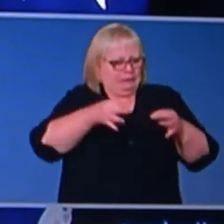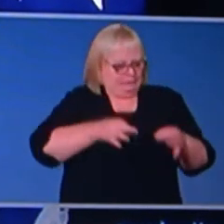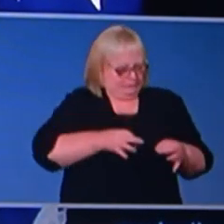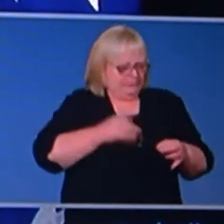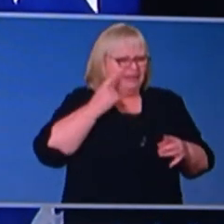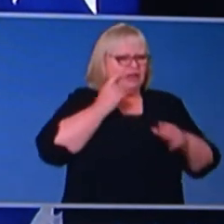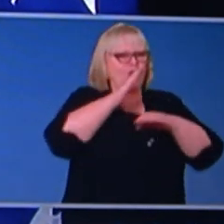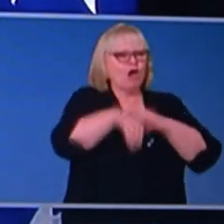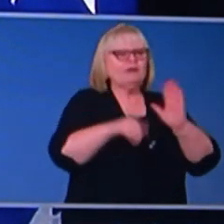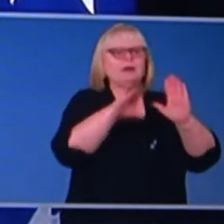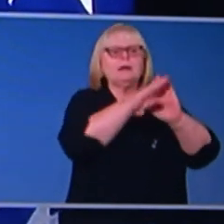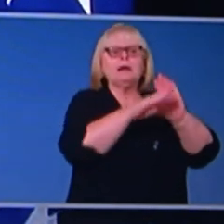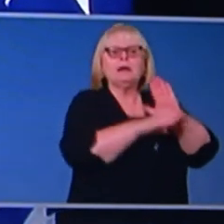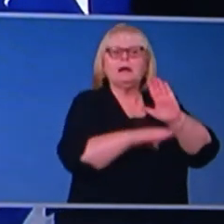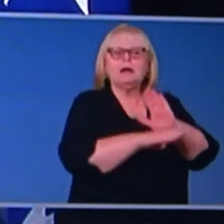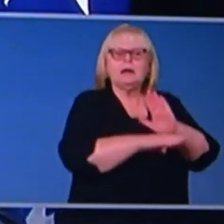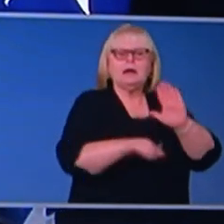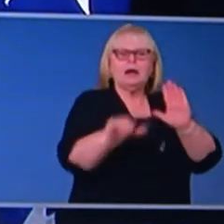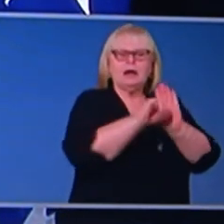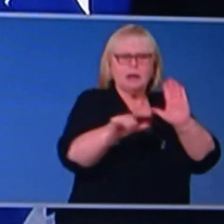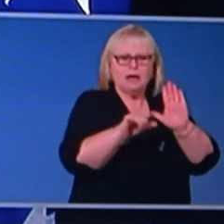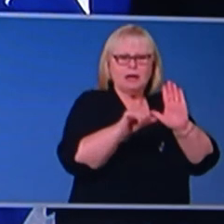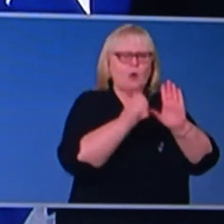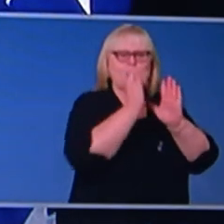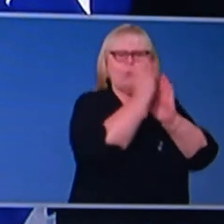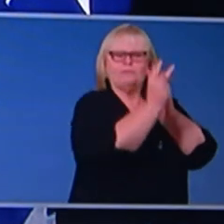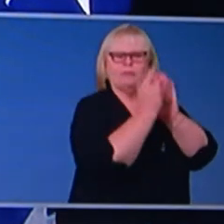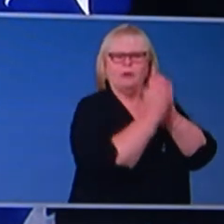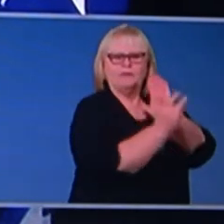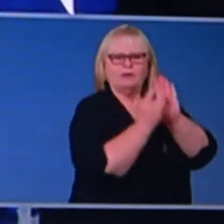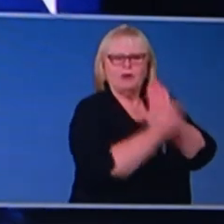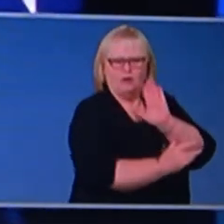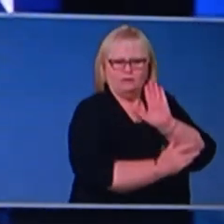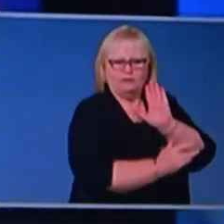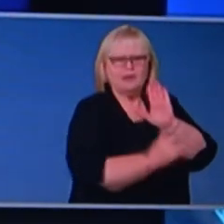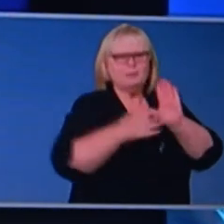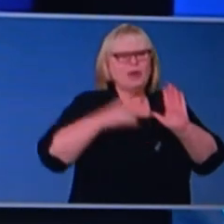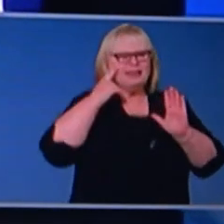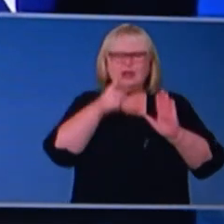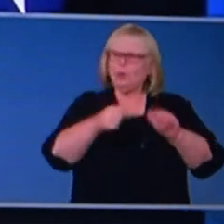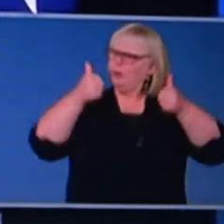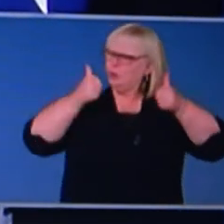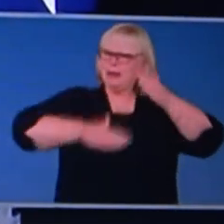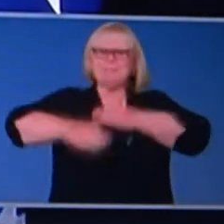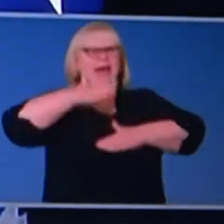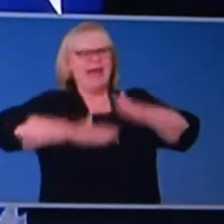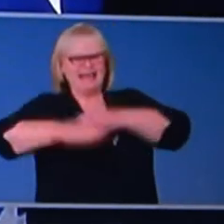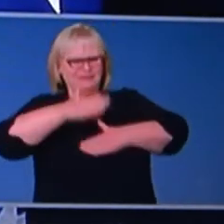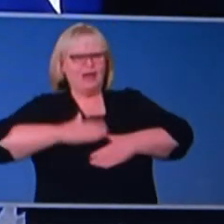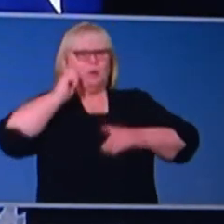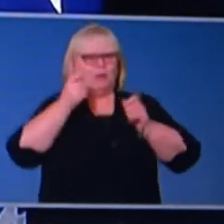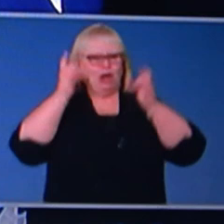restrictions to next Friday. Australians have earned an early mark through the work that they have done.